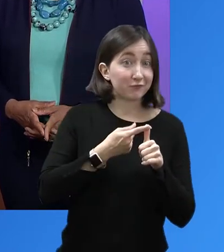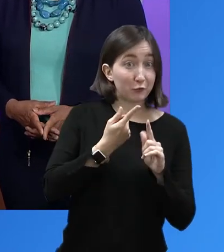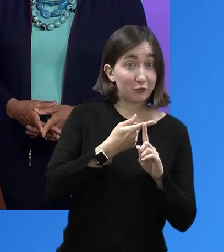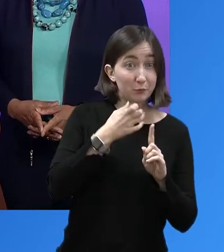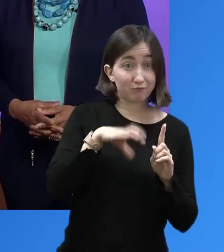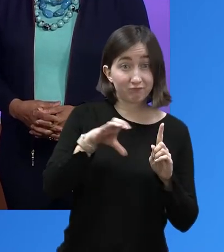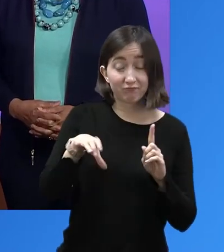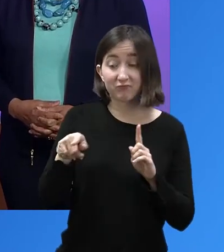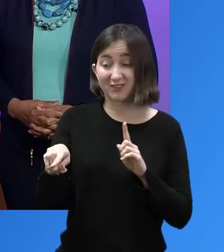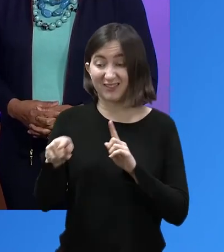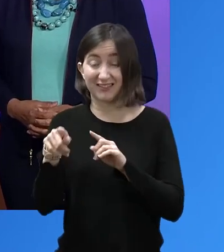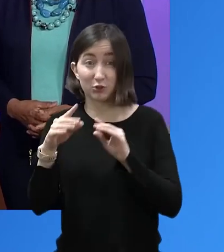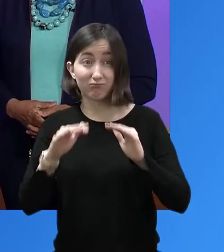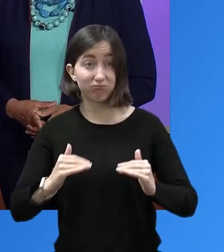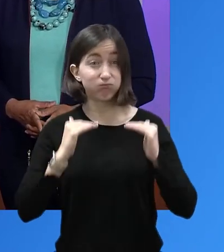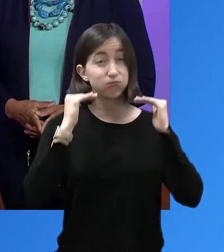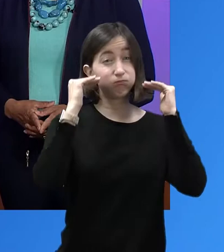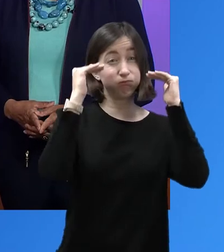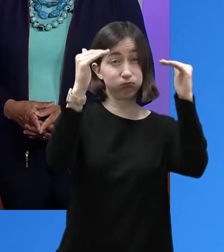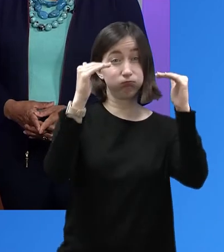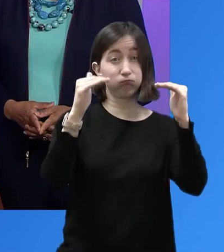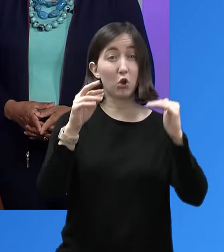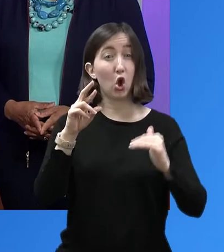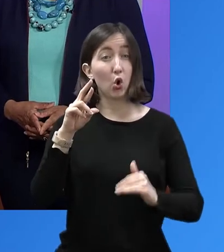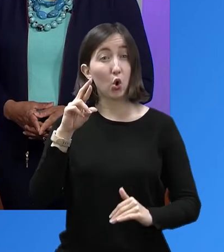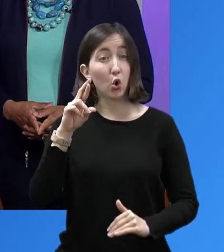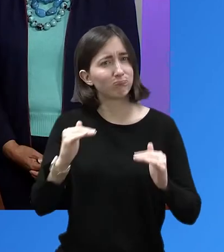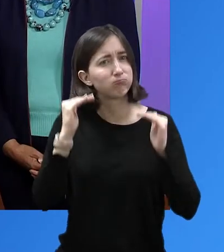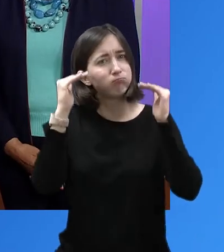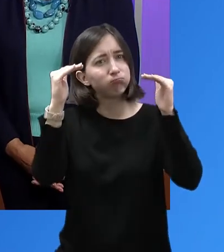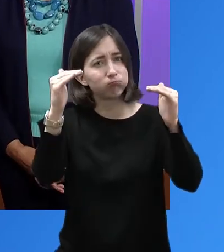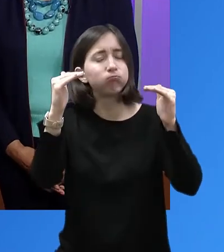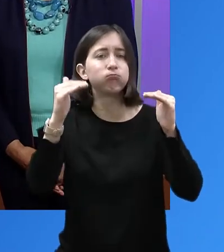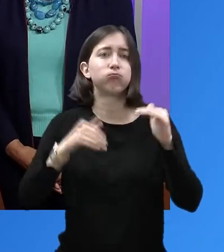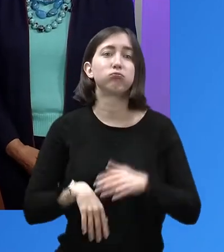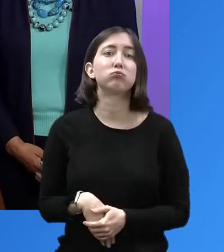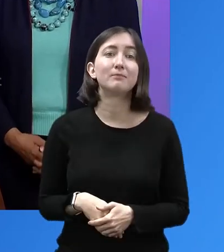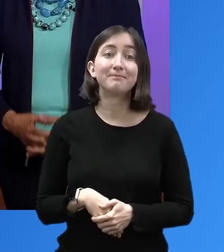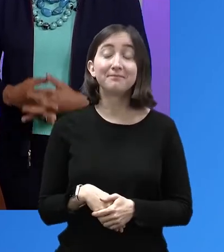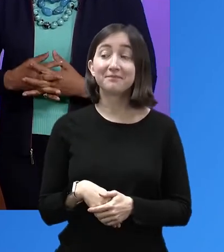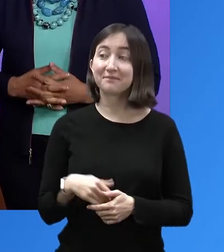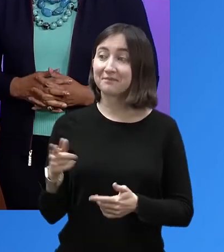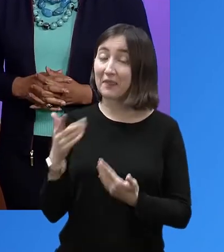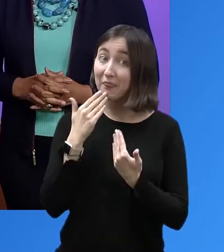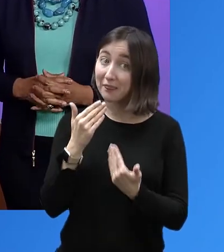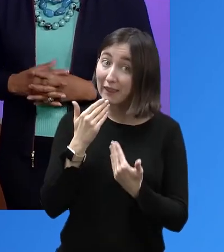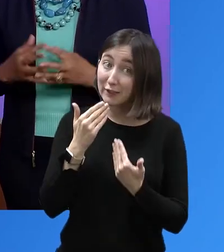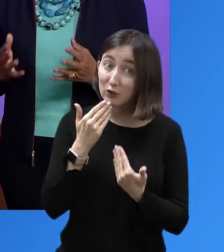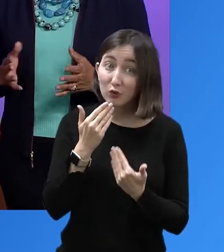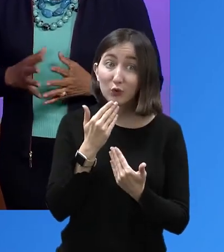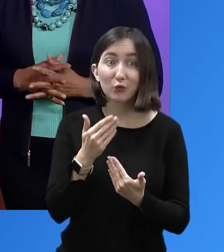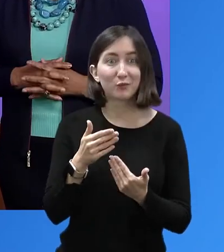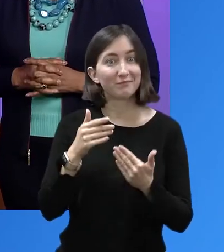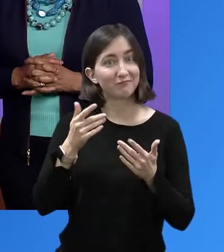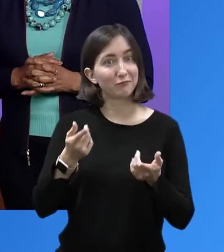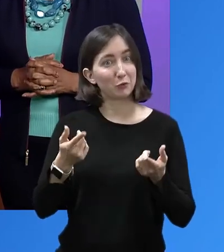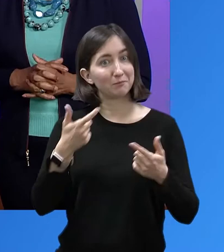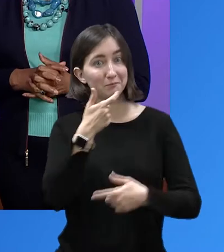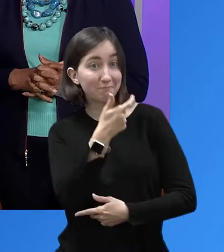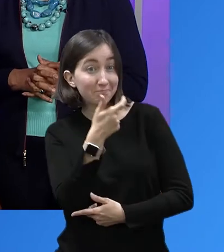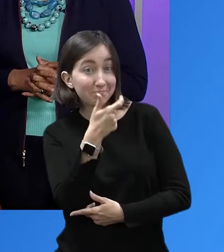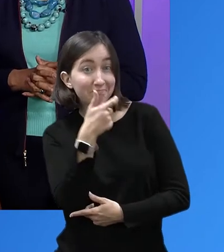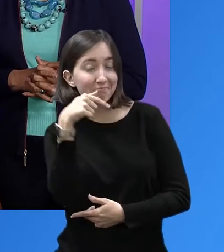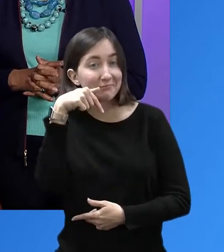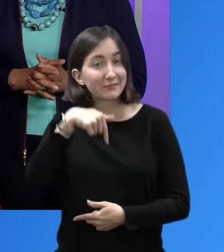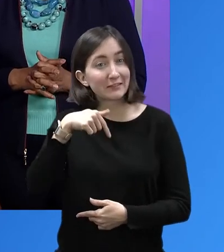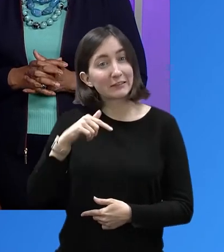Recreation Division, headquartered at Randolph Air Force Base. Thank you for joining us this evening as we kick off this three-part